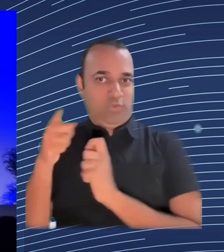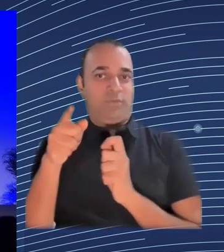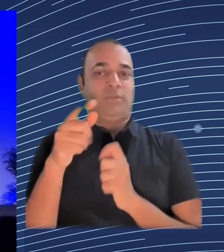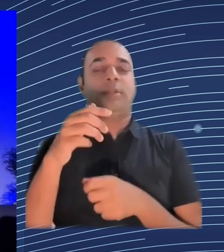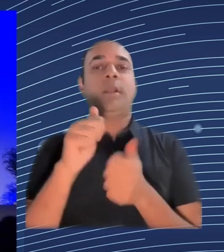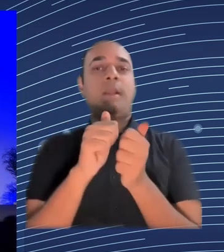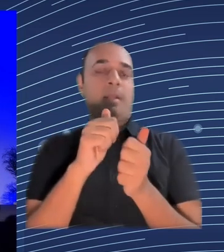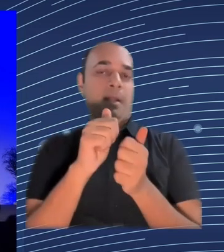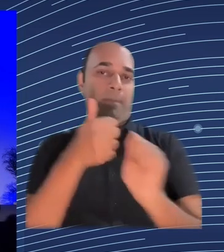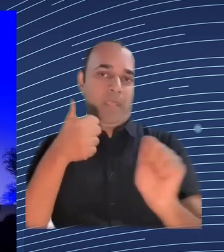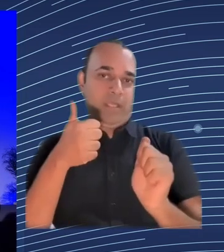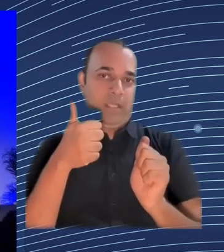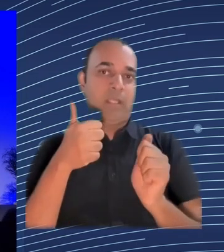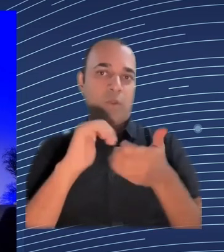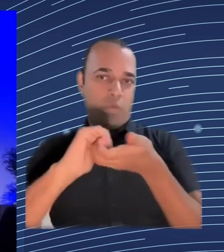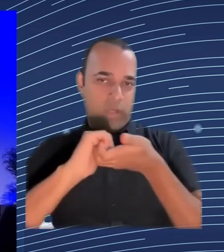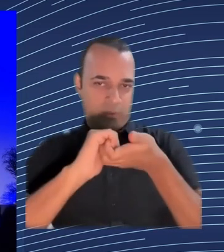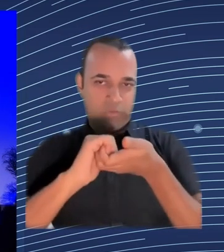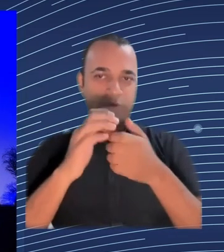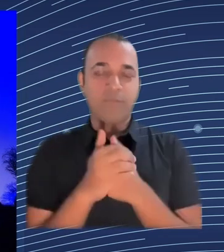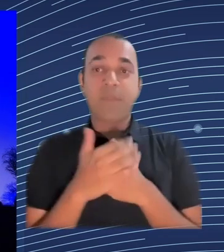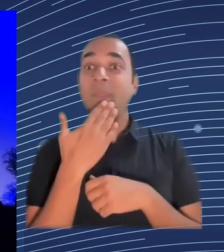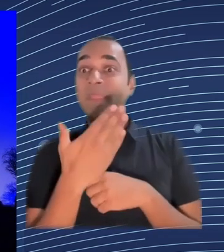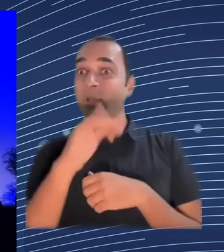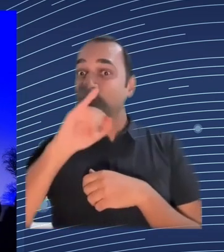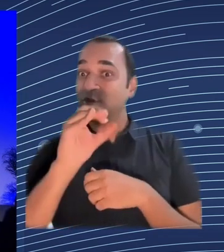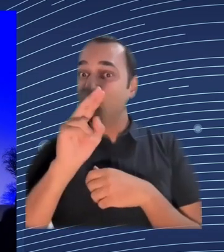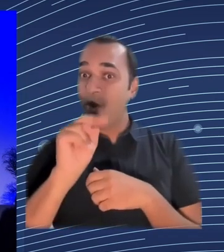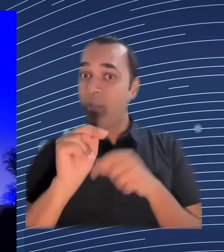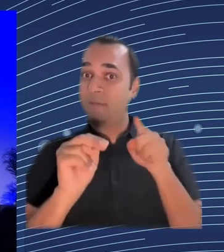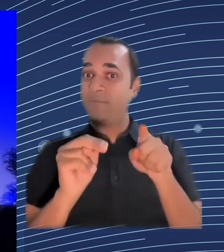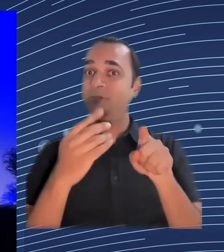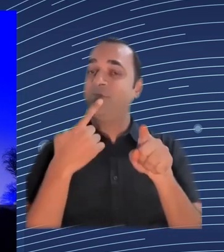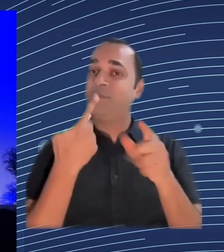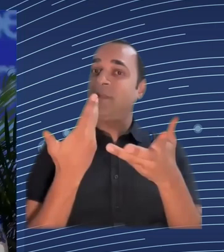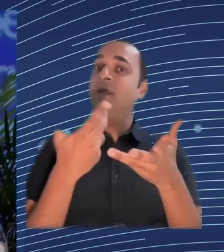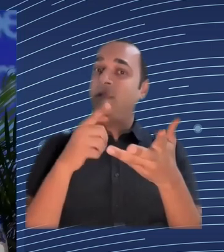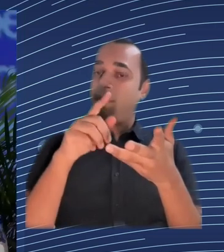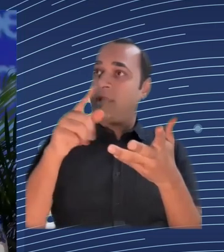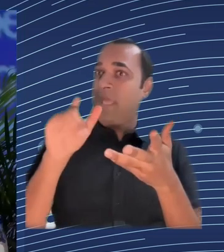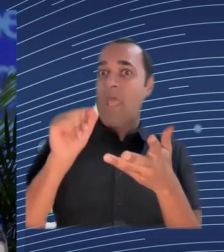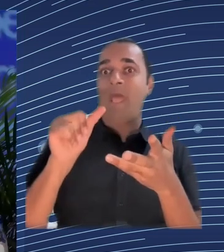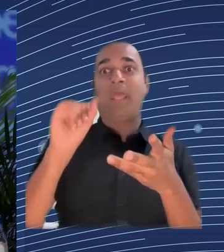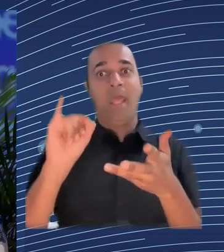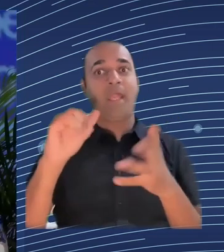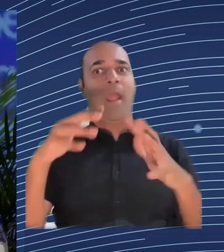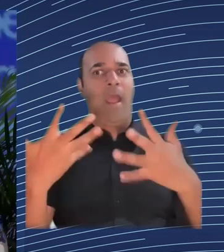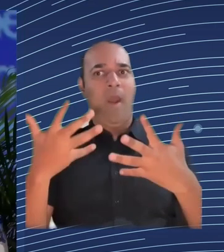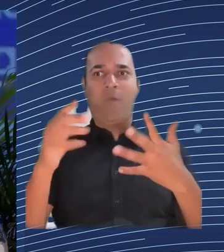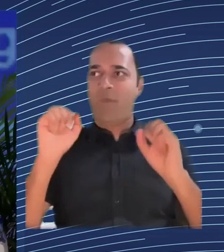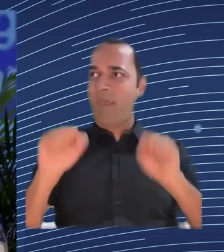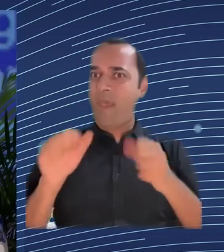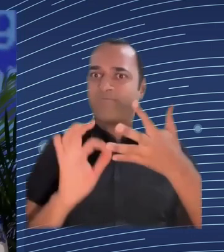still to come in the broader labor market and you're organizing and defending workers that are already today